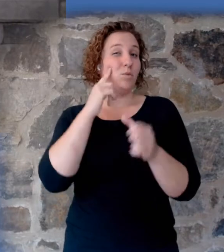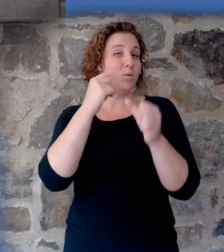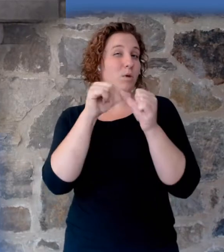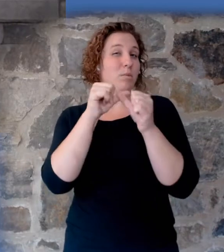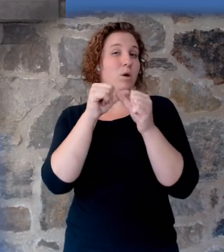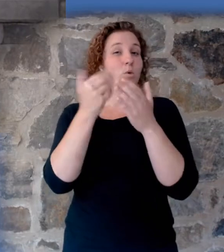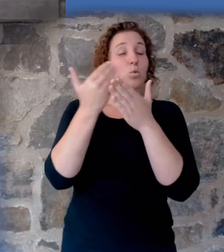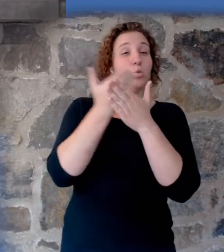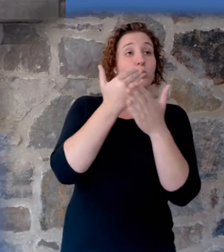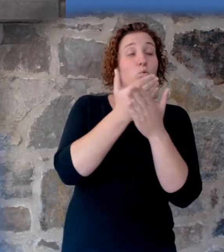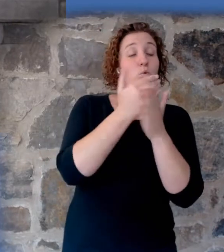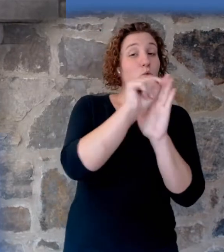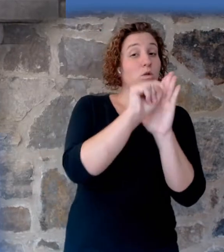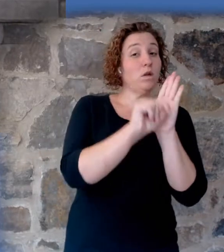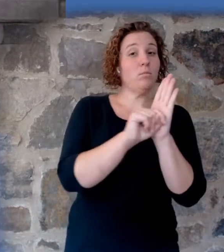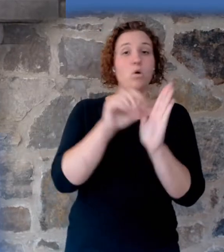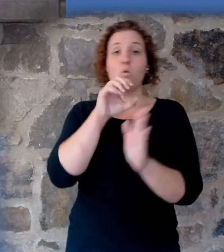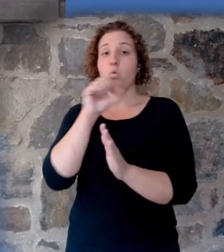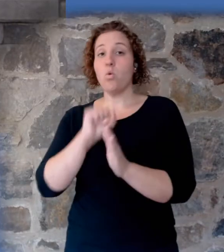equal for authority.